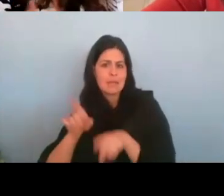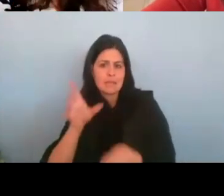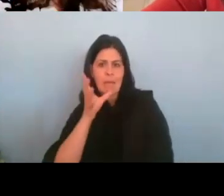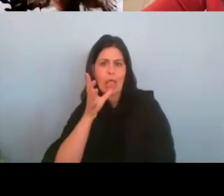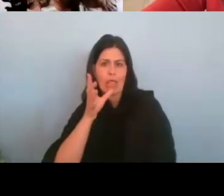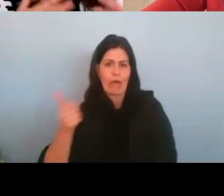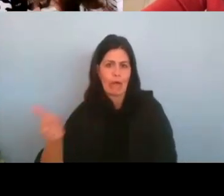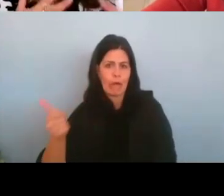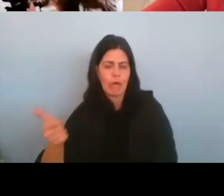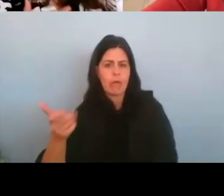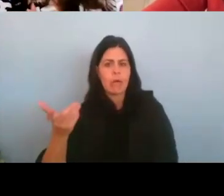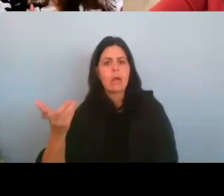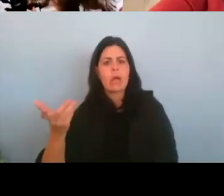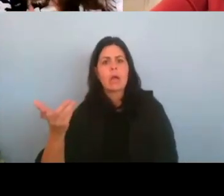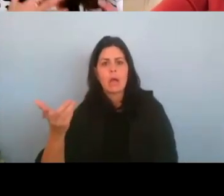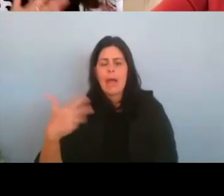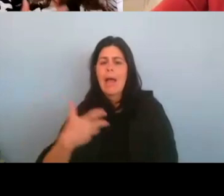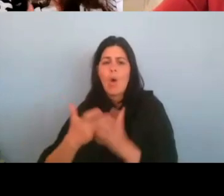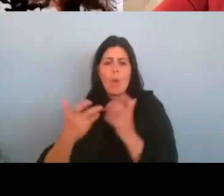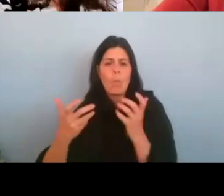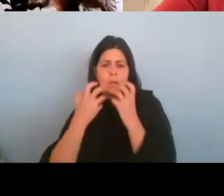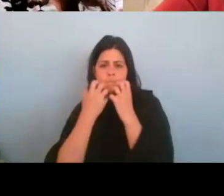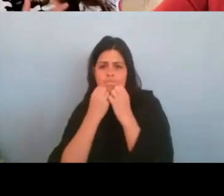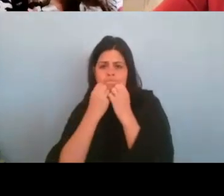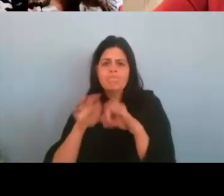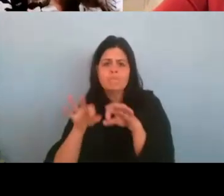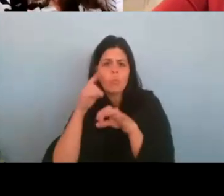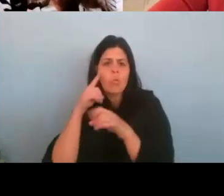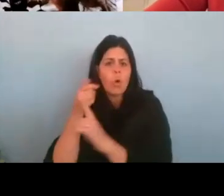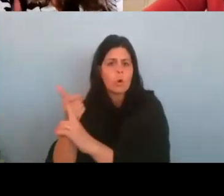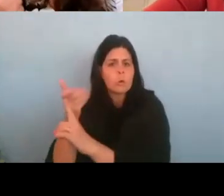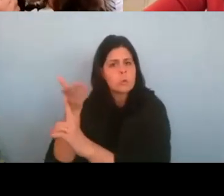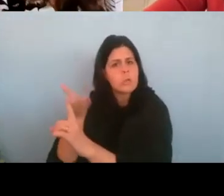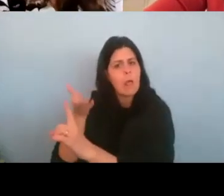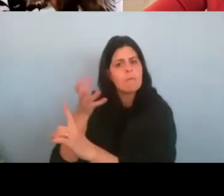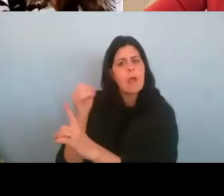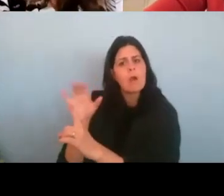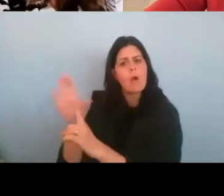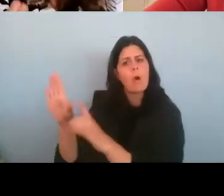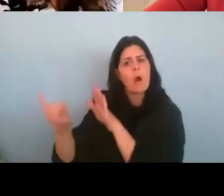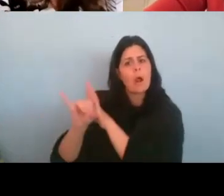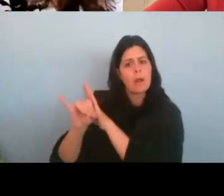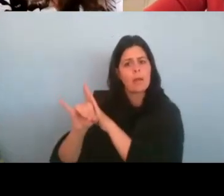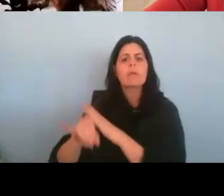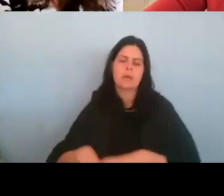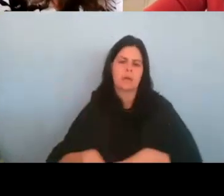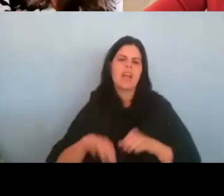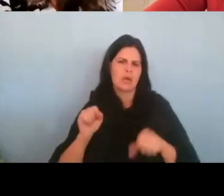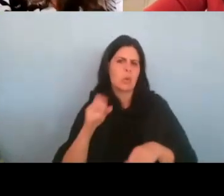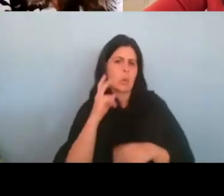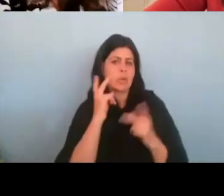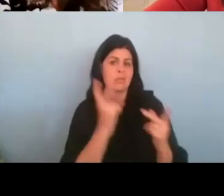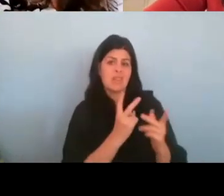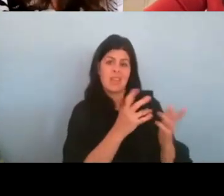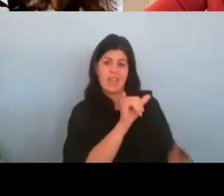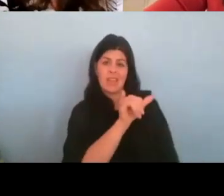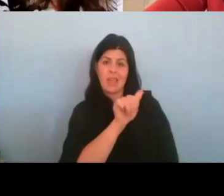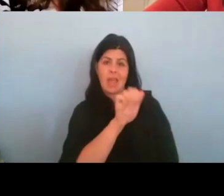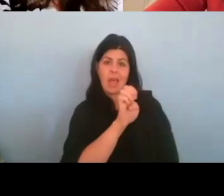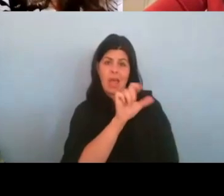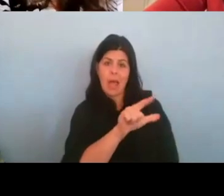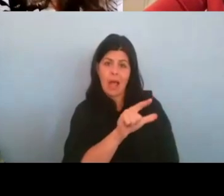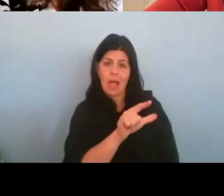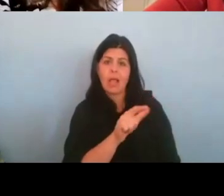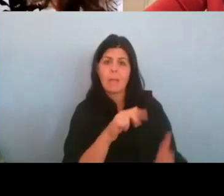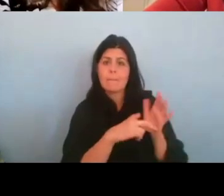like how much this means to her and her identity and who she is. And you can see what it means to Yael. Also,